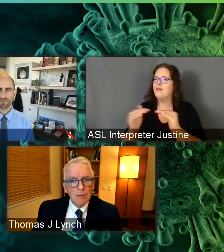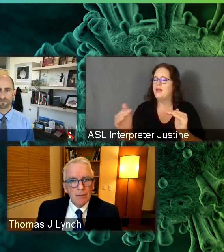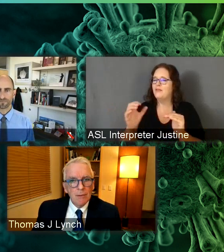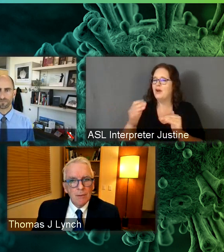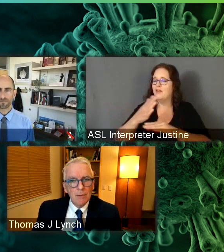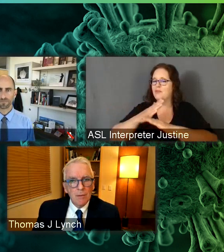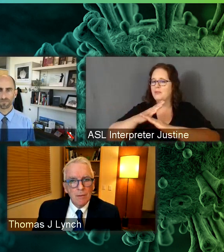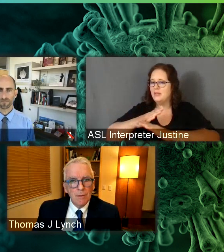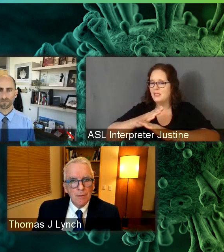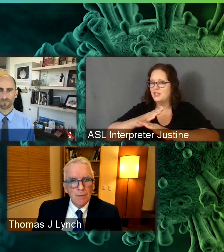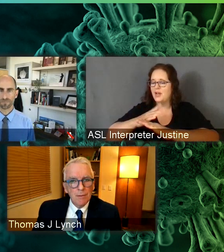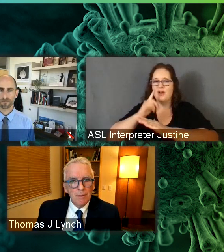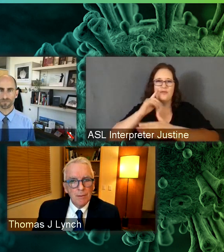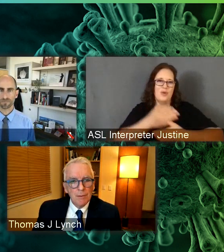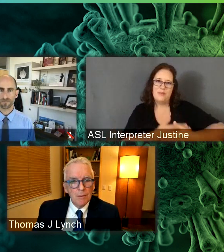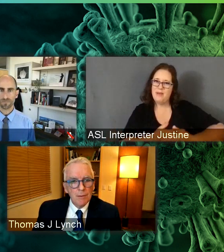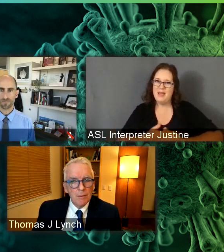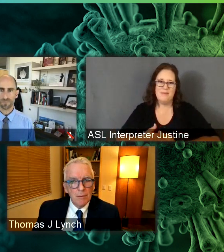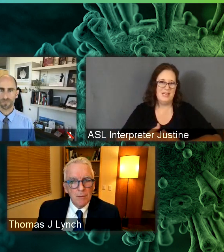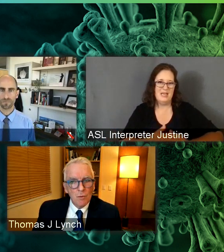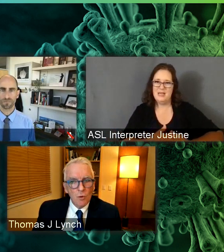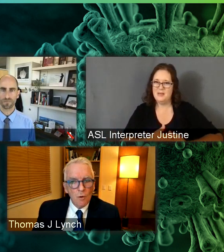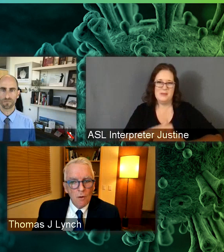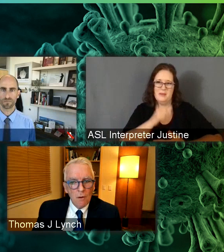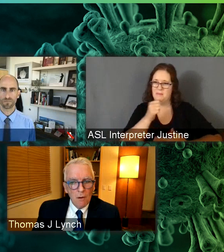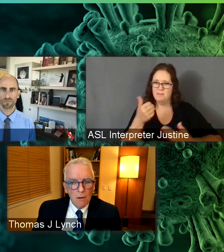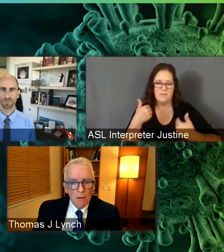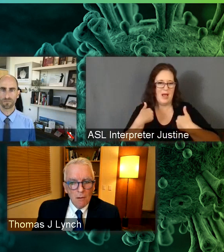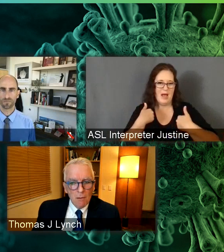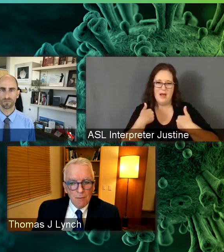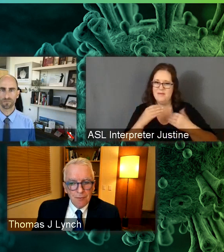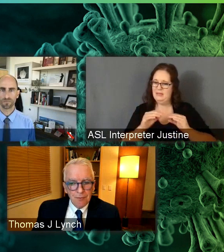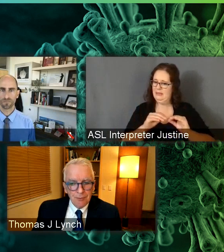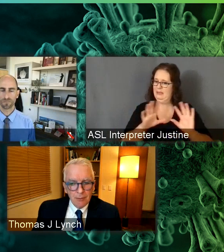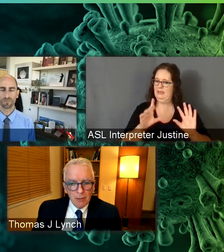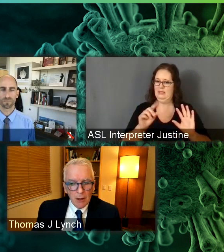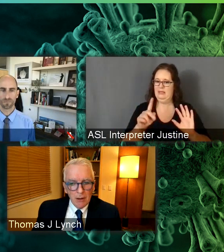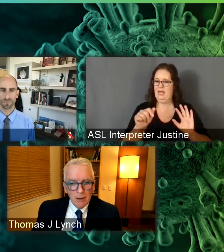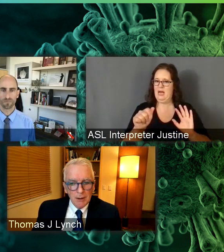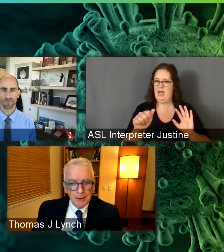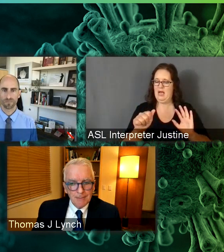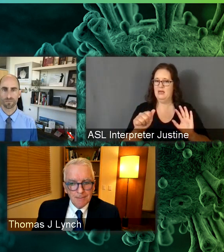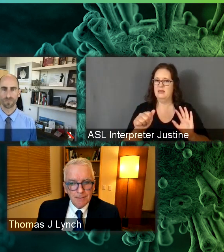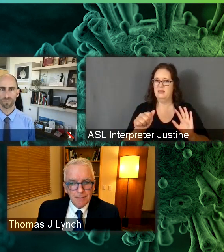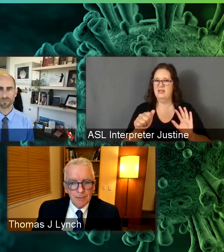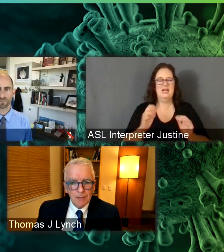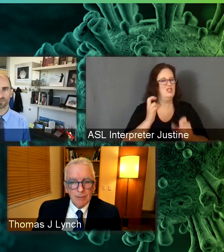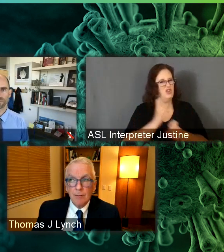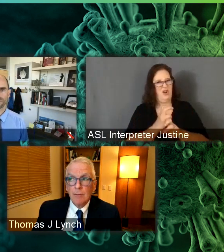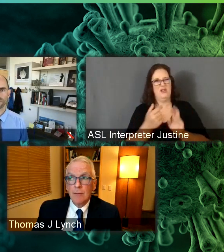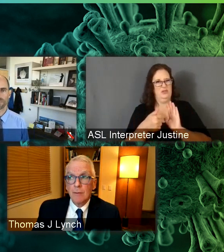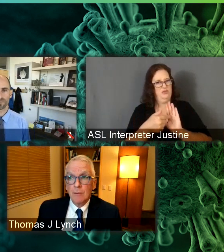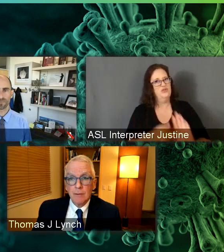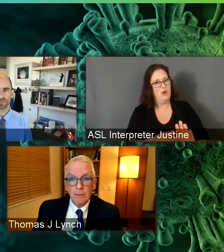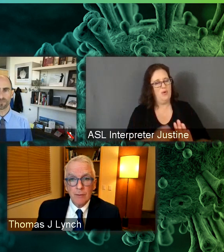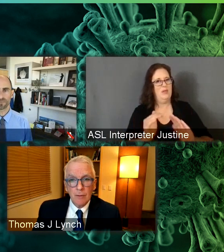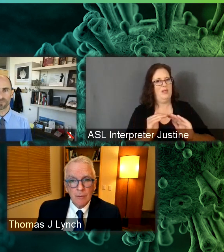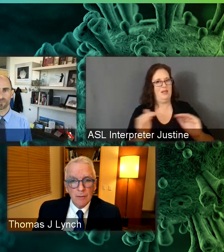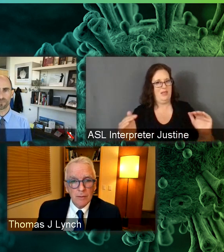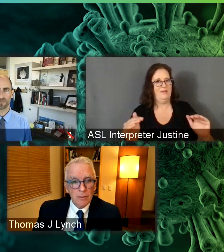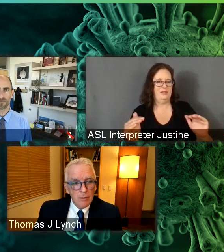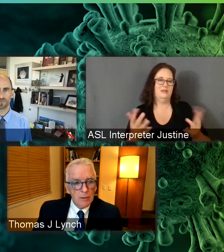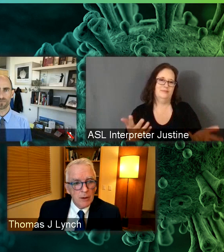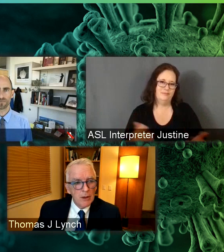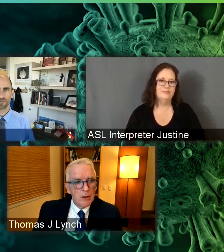infant. And especially for COVID, I don't think I've seen any great data really showing that. It's a hard thing to show, but, but